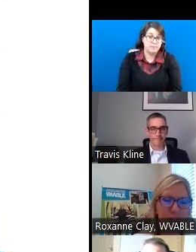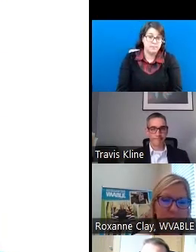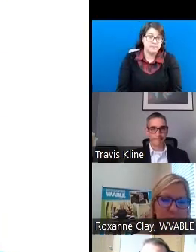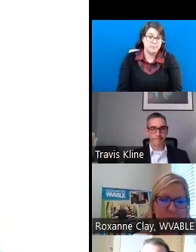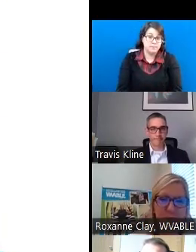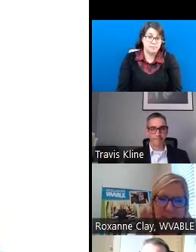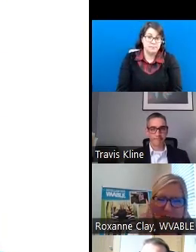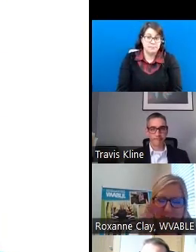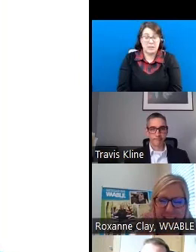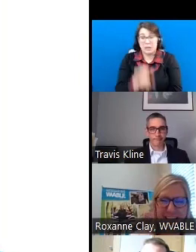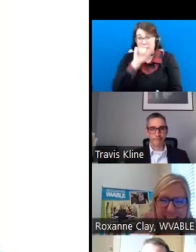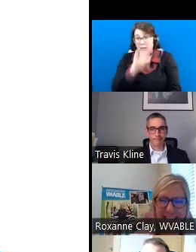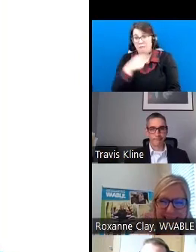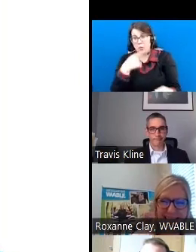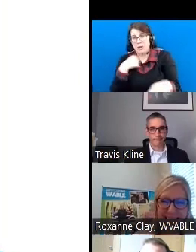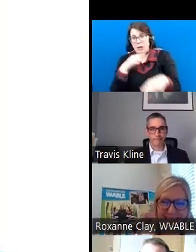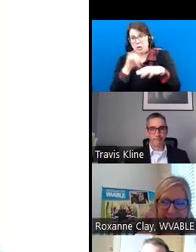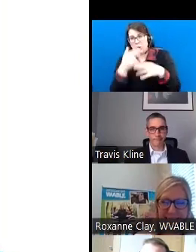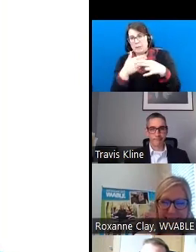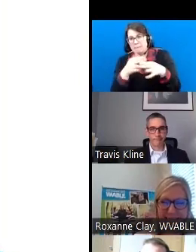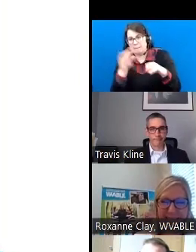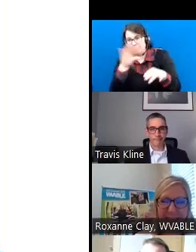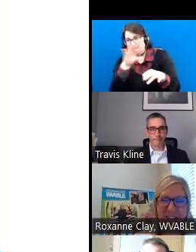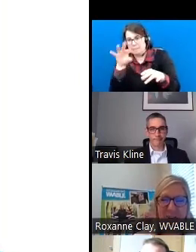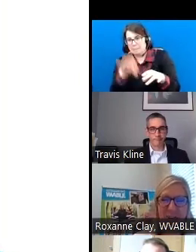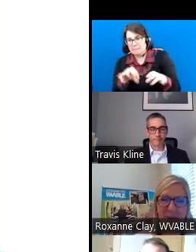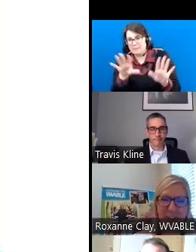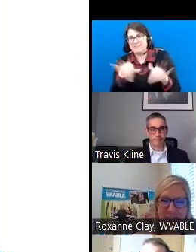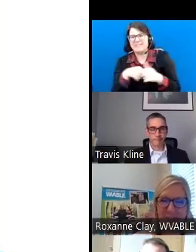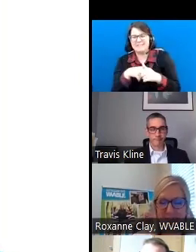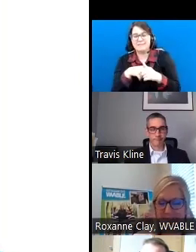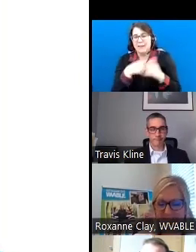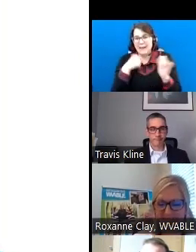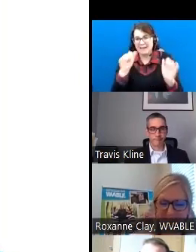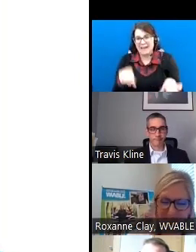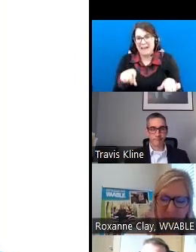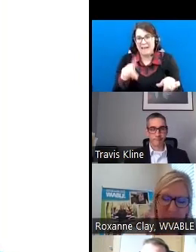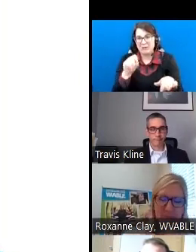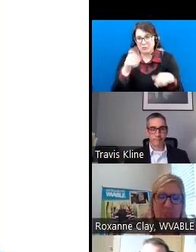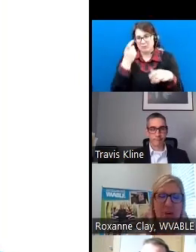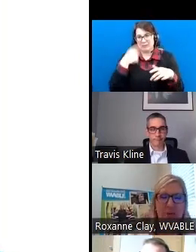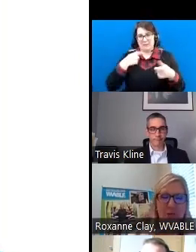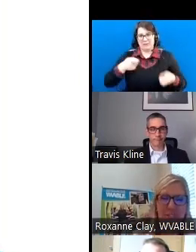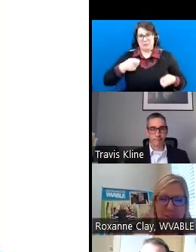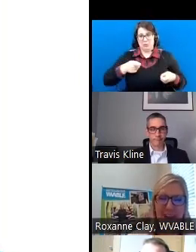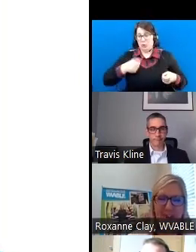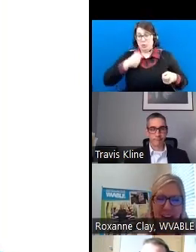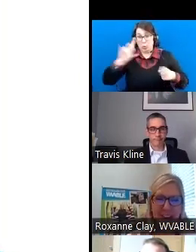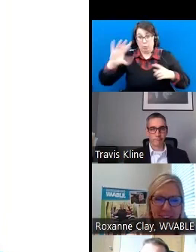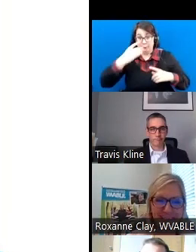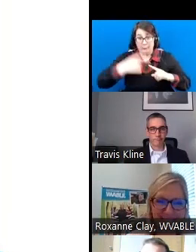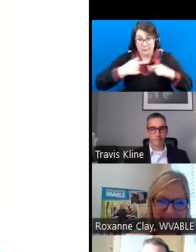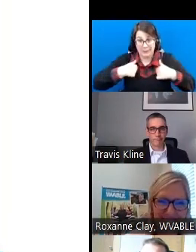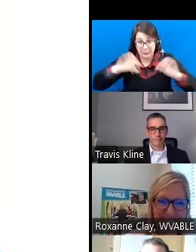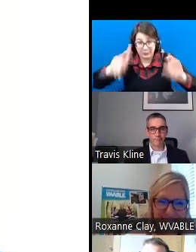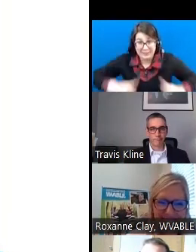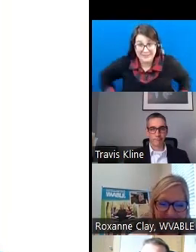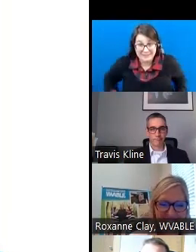Don't y'all love it when I put you on the spot. See, I can do that when, when I'm in this seat, so just don't do it to me, okay?